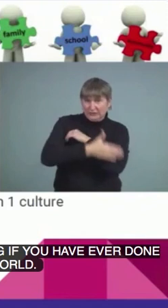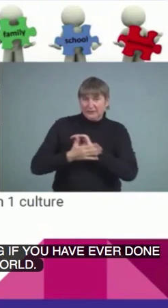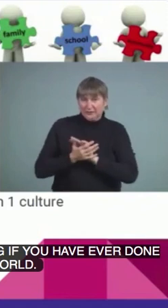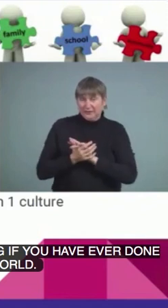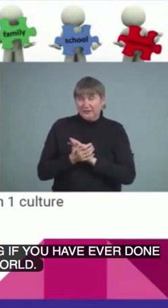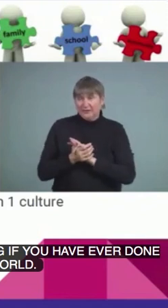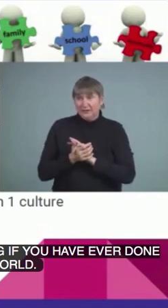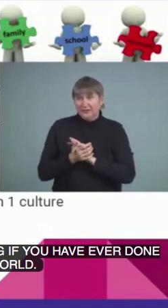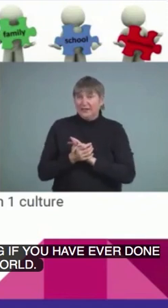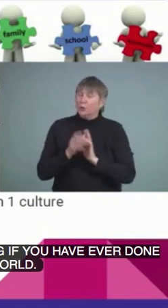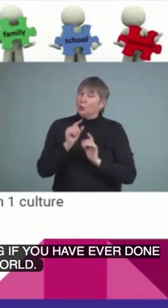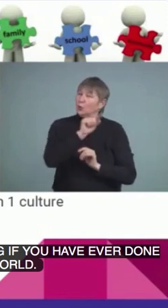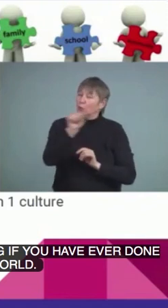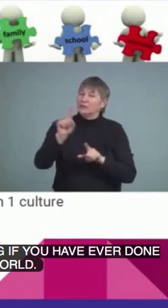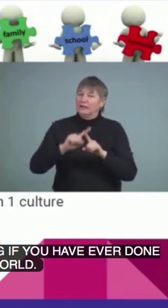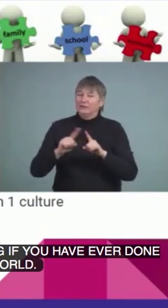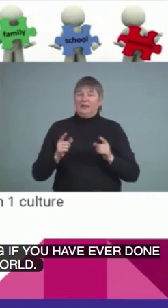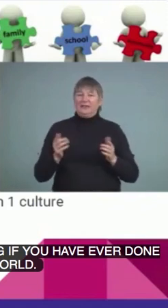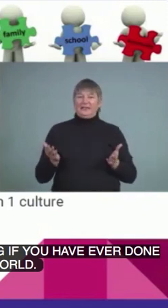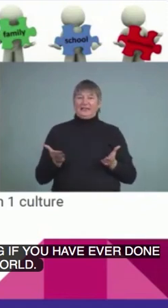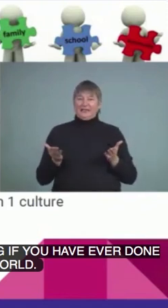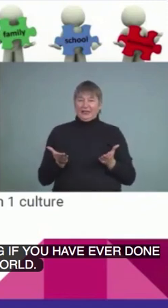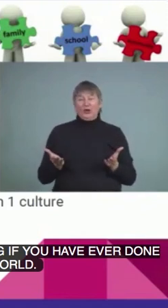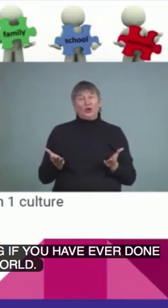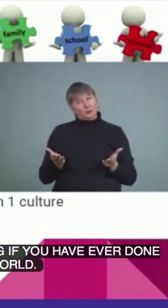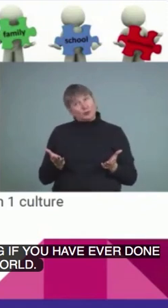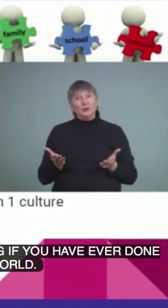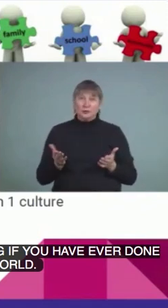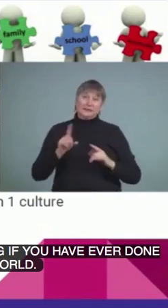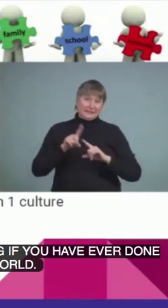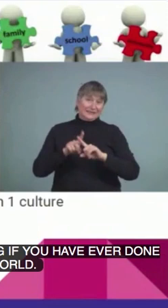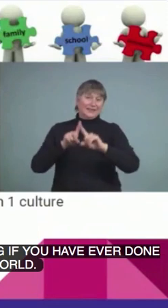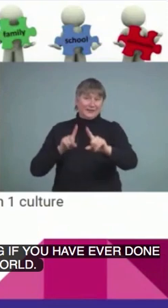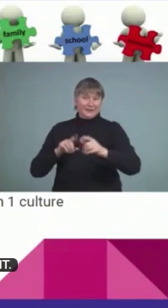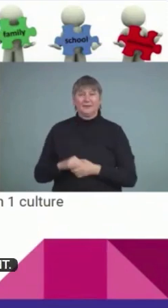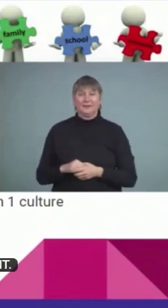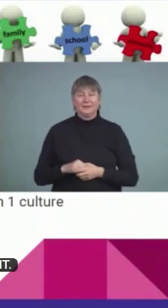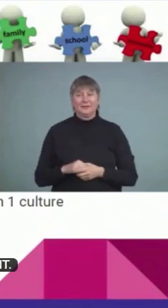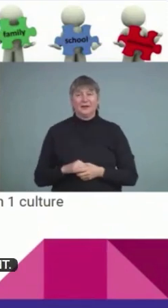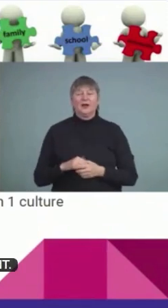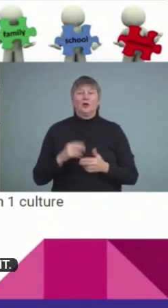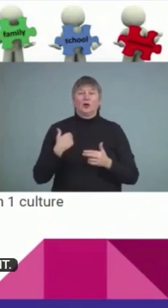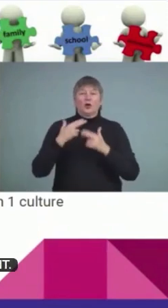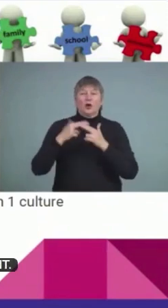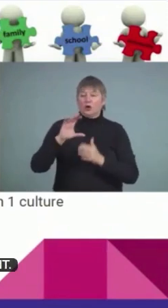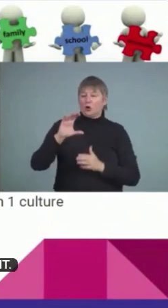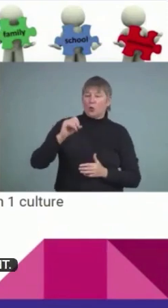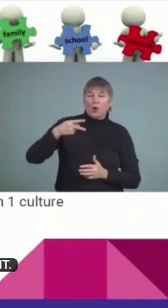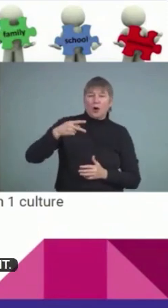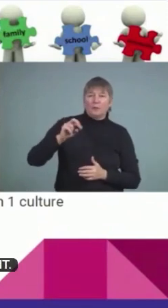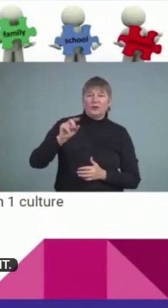we do things that are different. We have cooperative learning, which they may